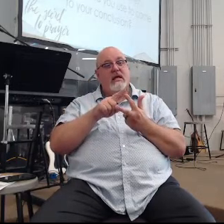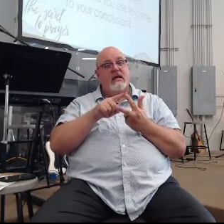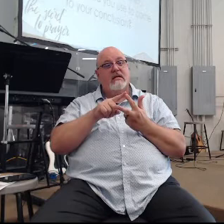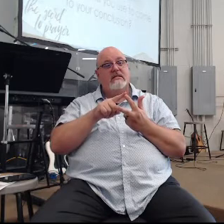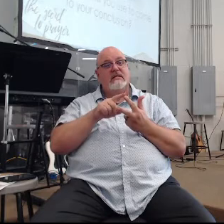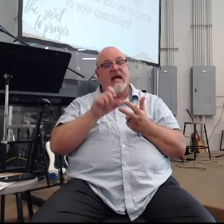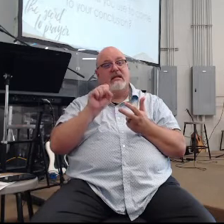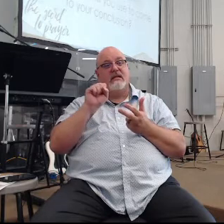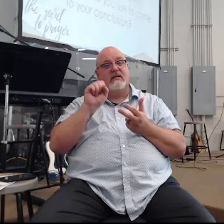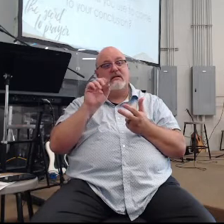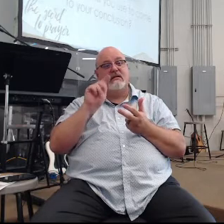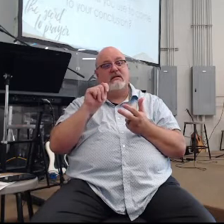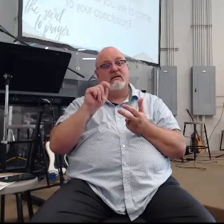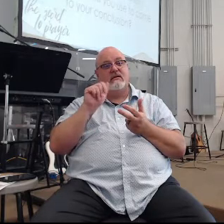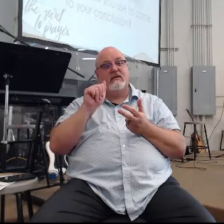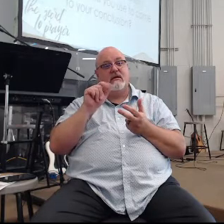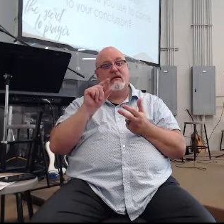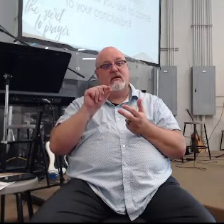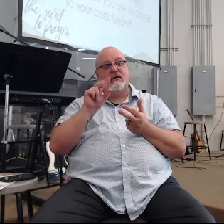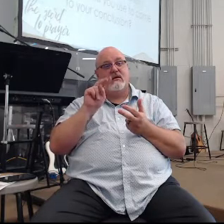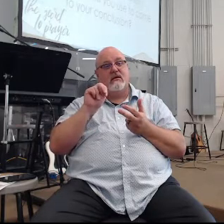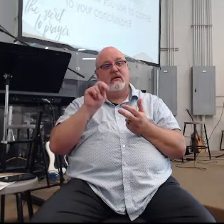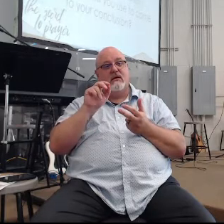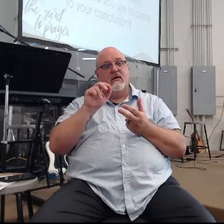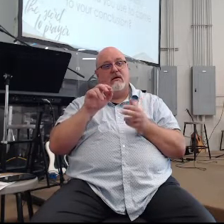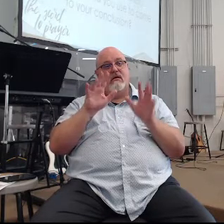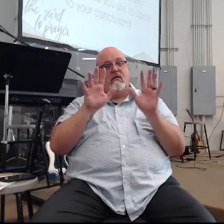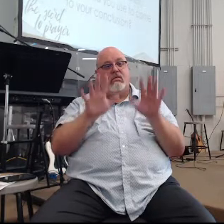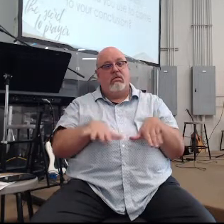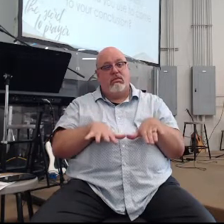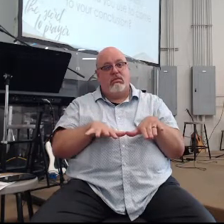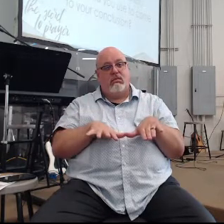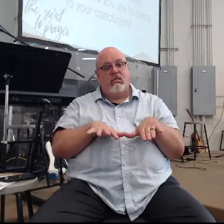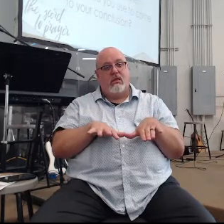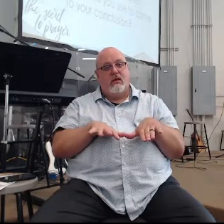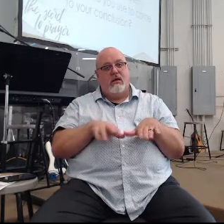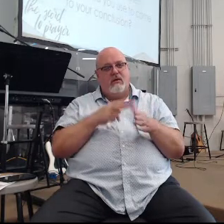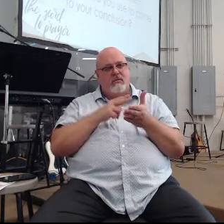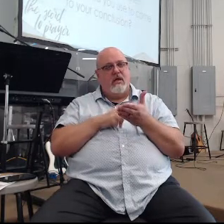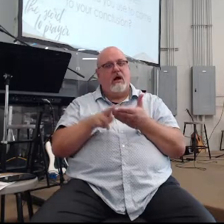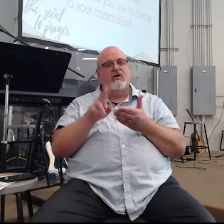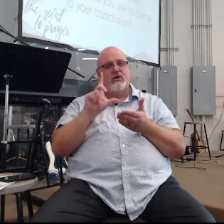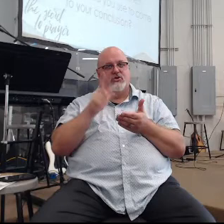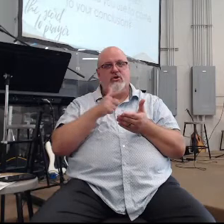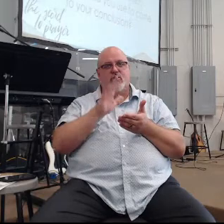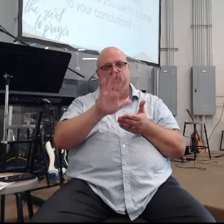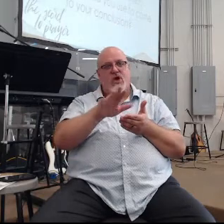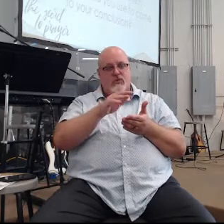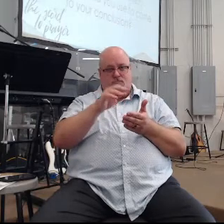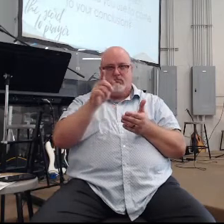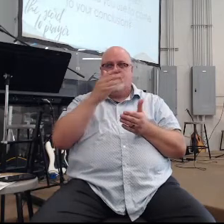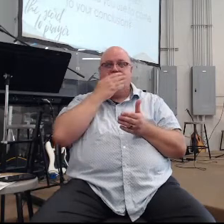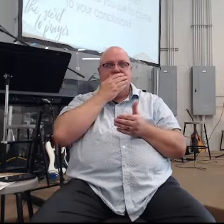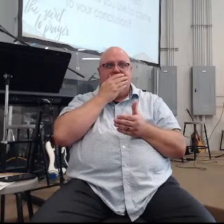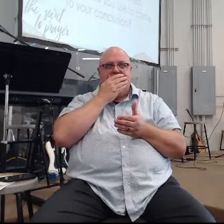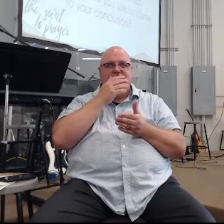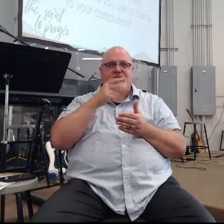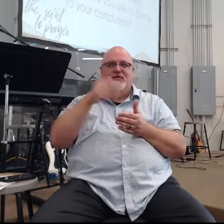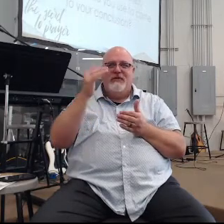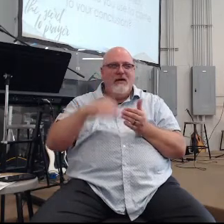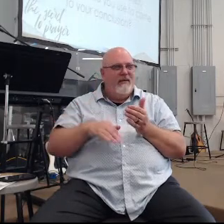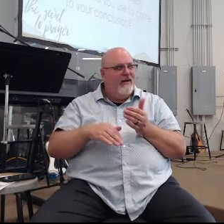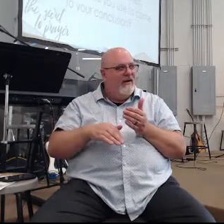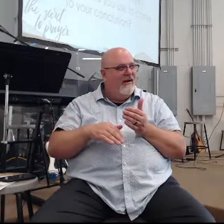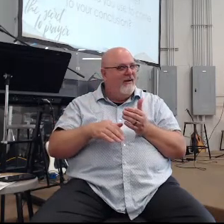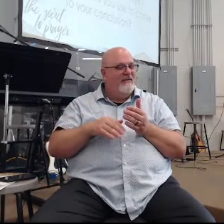stagnant so here's what I want you to do right now I want you to risk being honest just turn to your neighbor I'm going to give you like five seconds